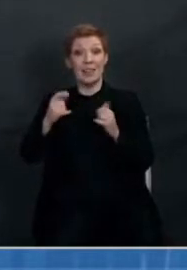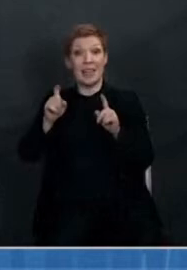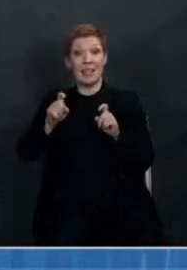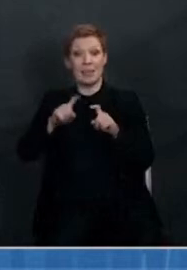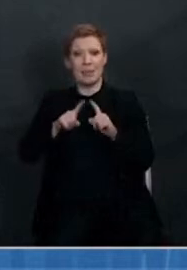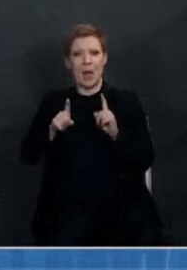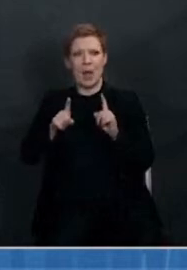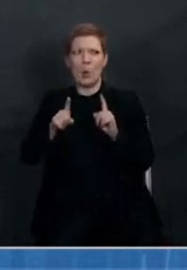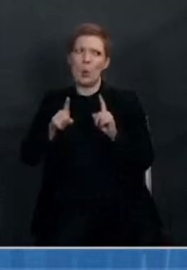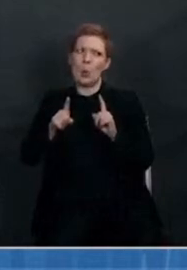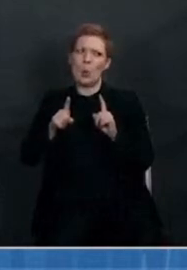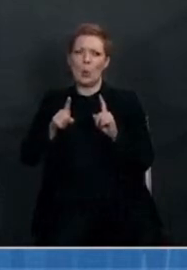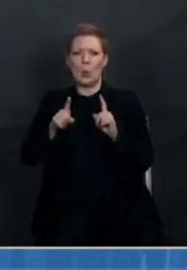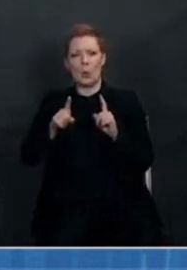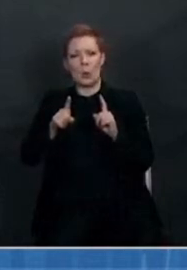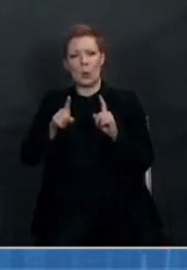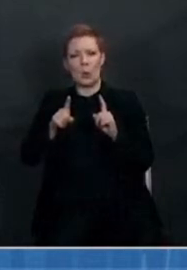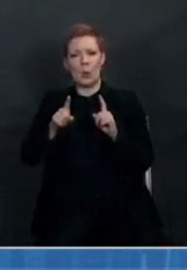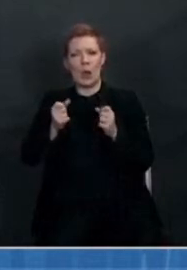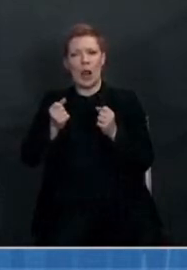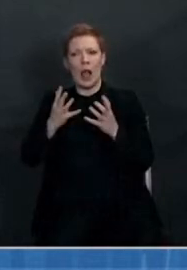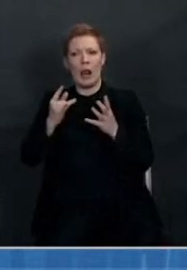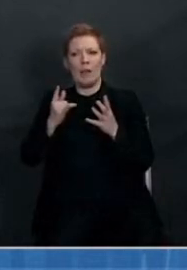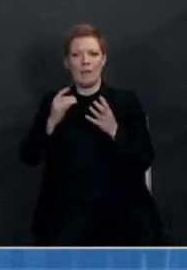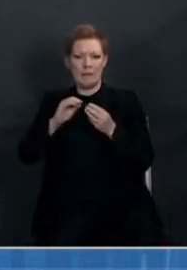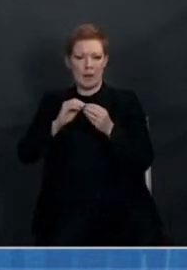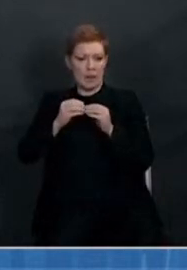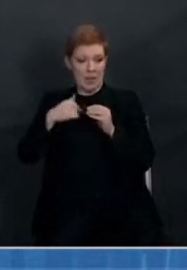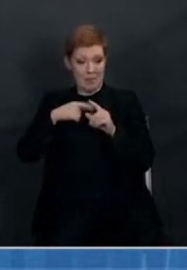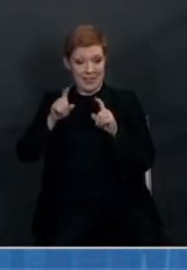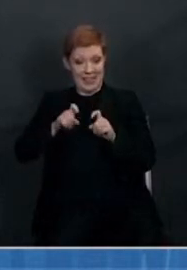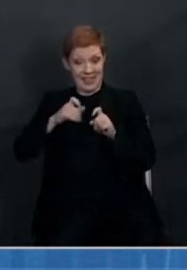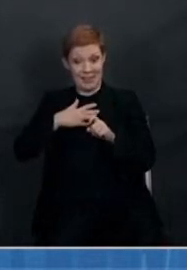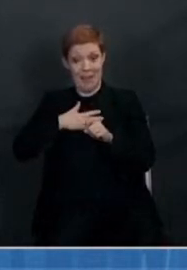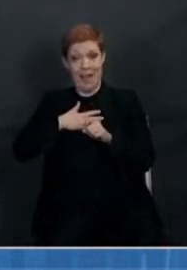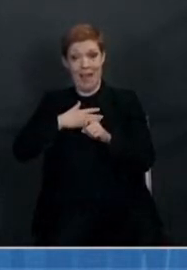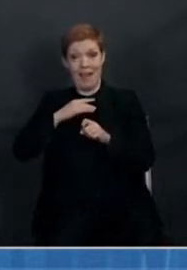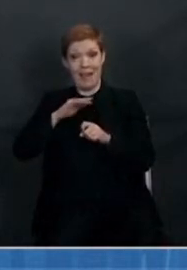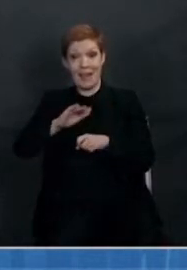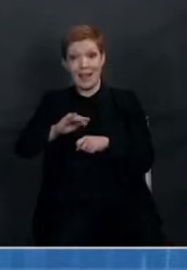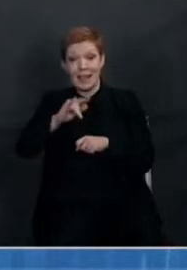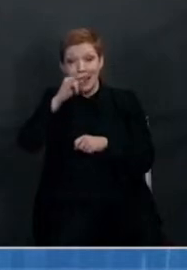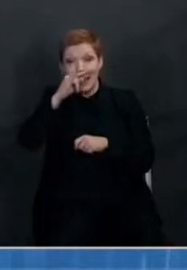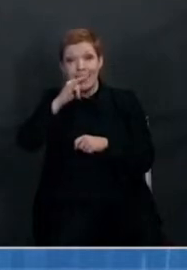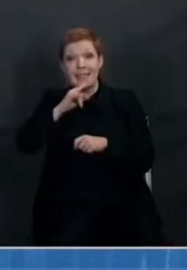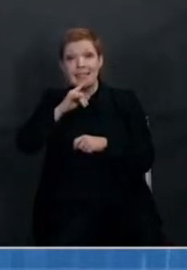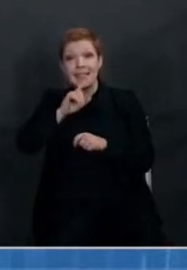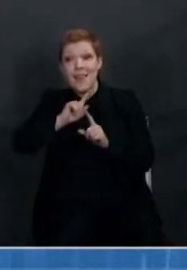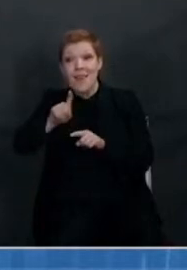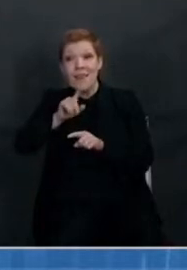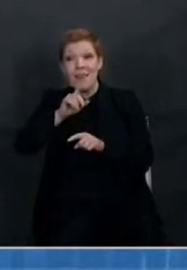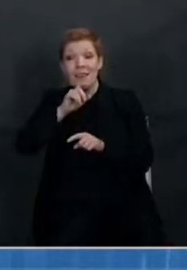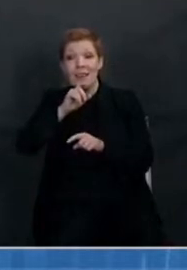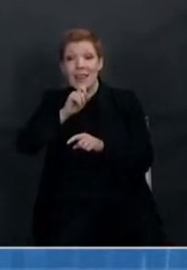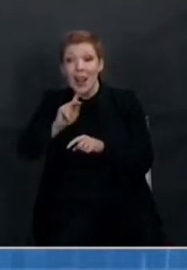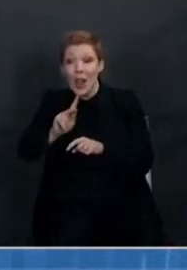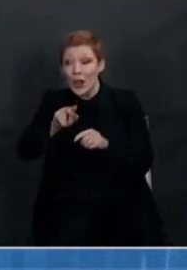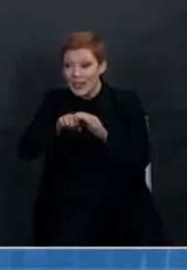money if you're thinking, I don't know, am I going to test my kindergartener every day, once a week?